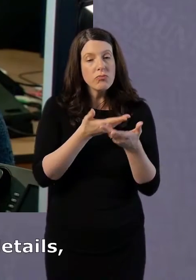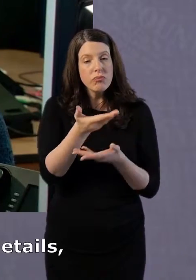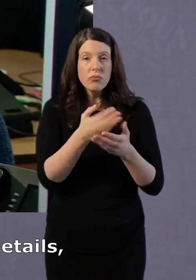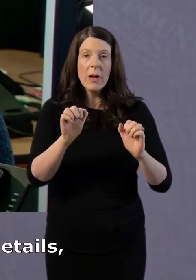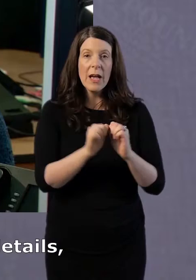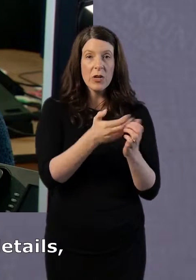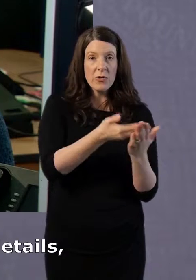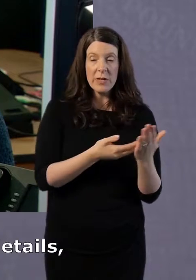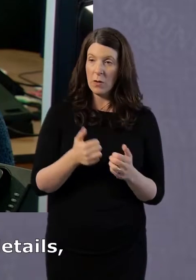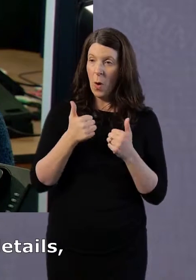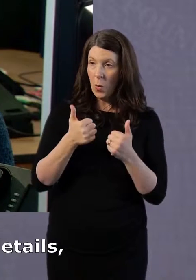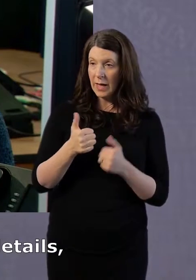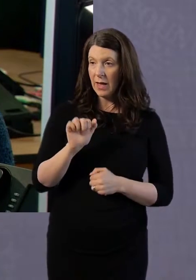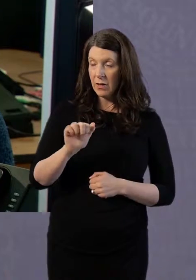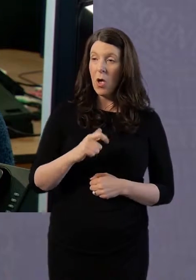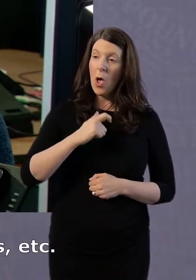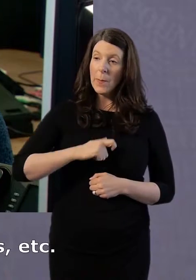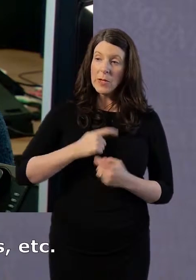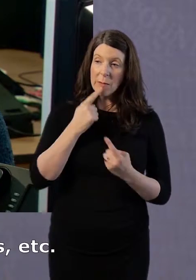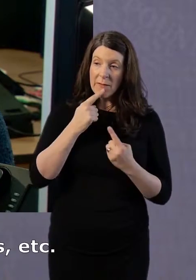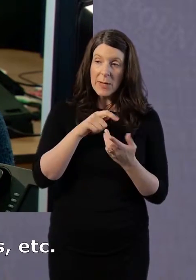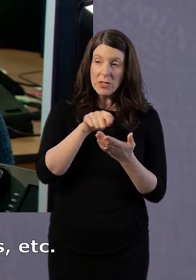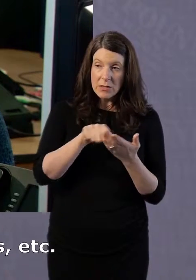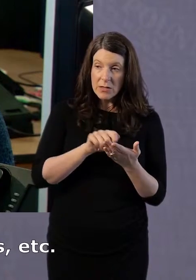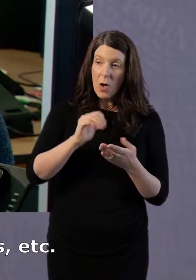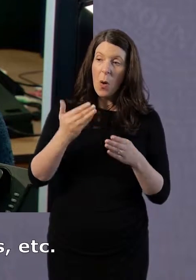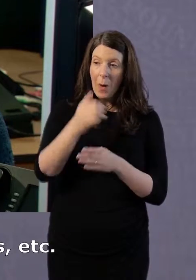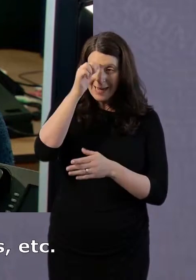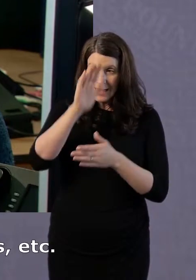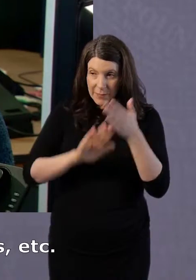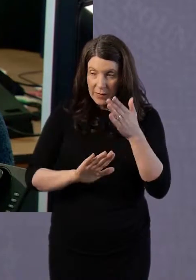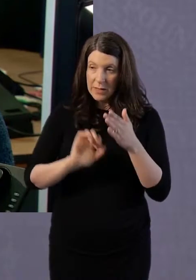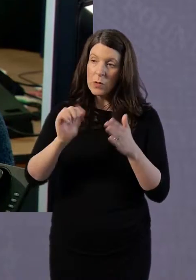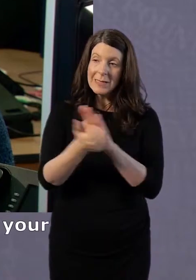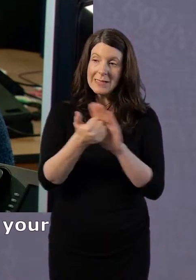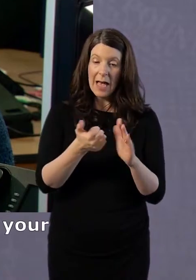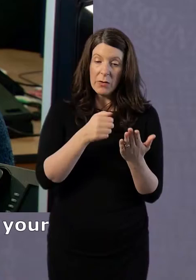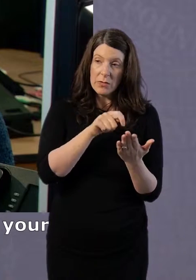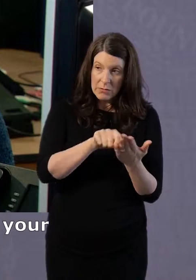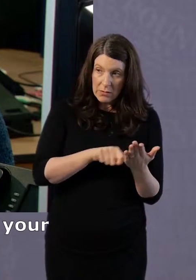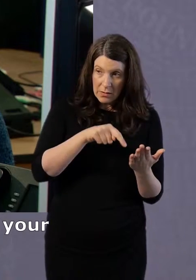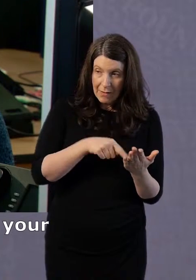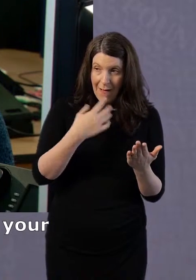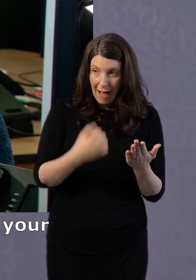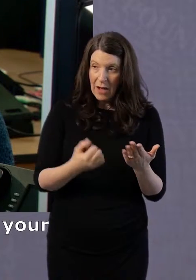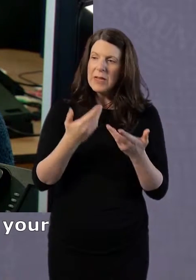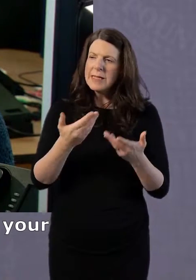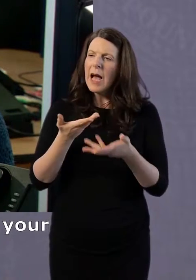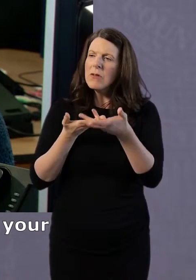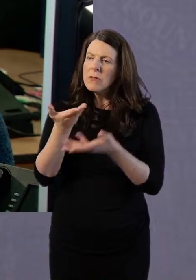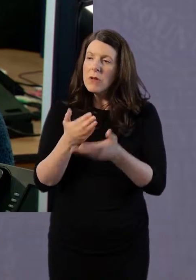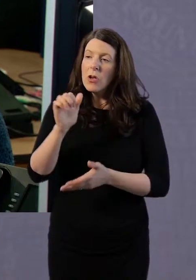Okay, we've got all your personal details, your work history and your skills etc. Now we're going to talk about your claimant